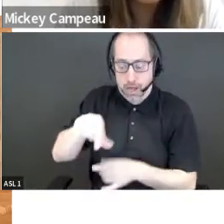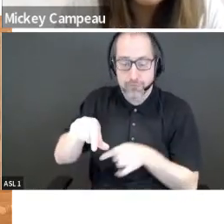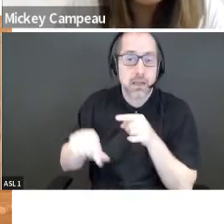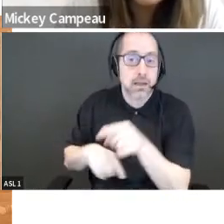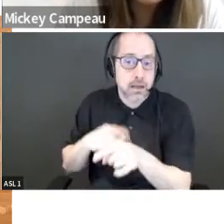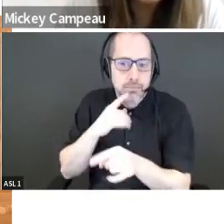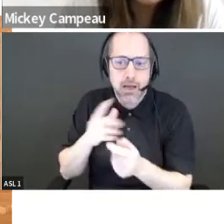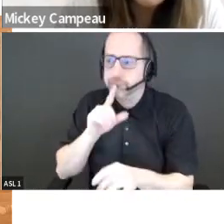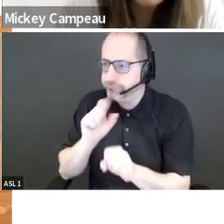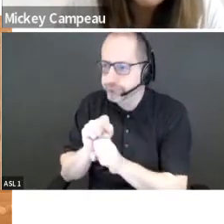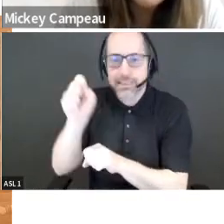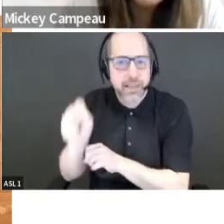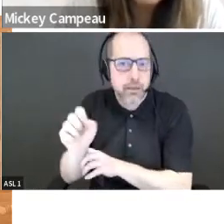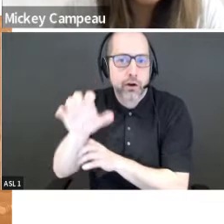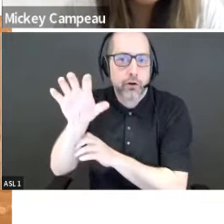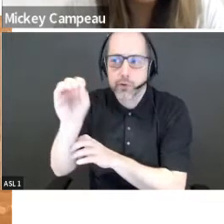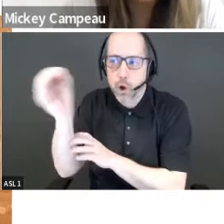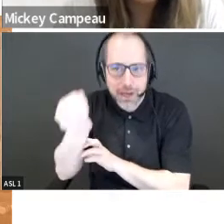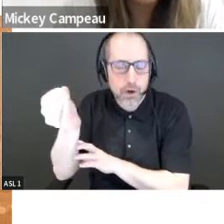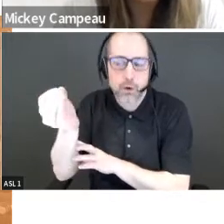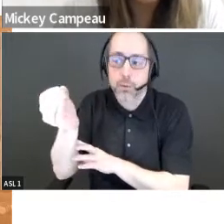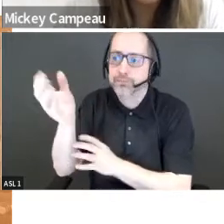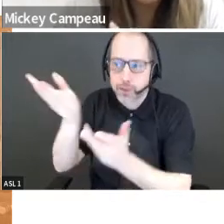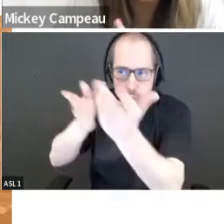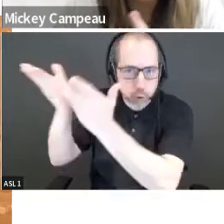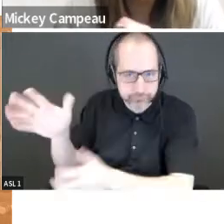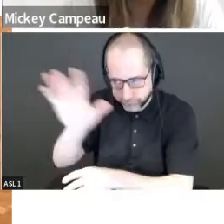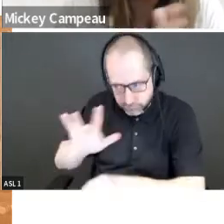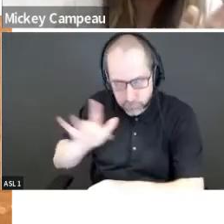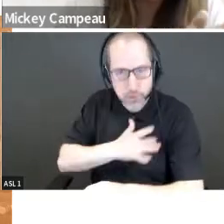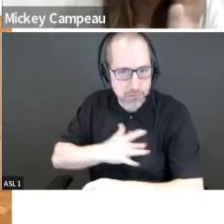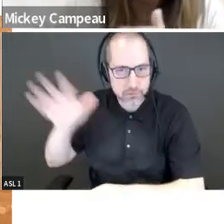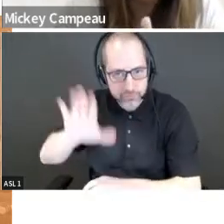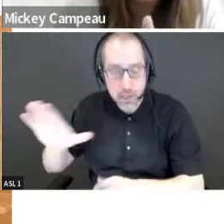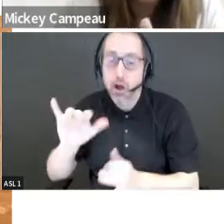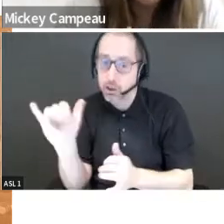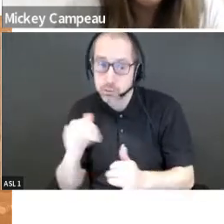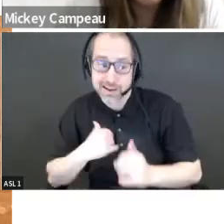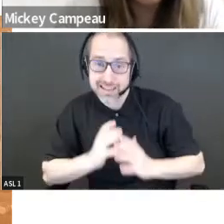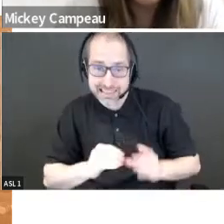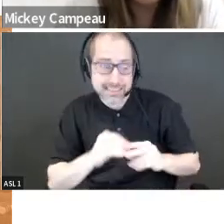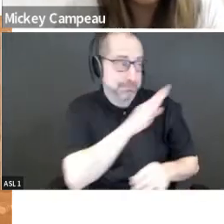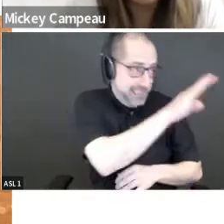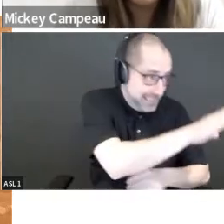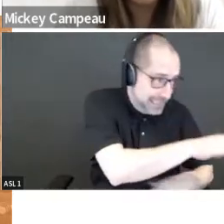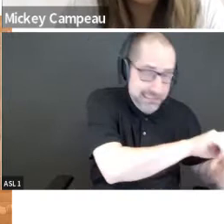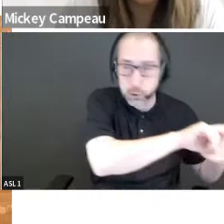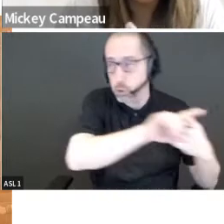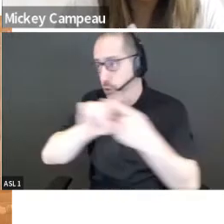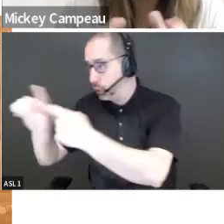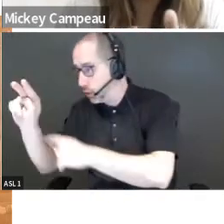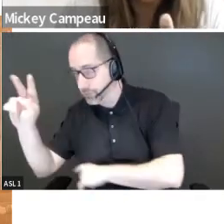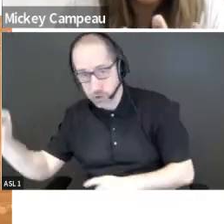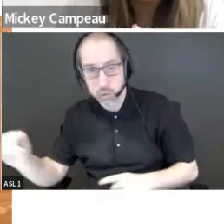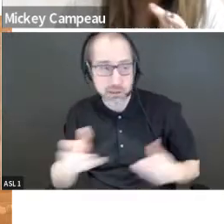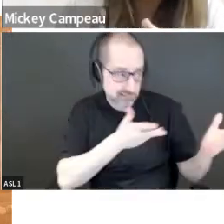the entire region of Southern Ontario, and we have a national program too. So we actually have clients in BC all the way to Nova Scotia, when